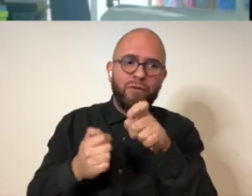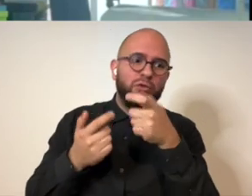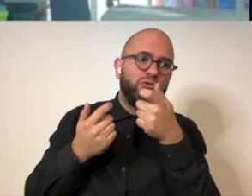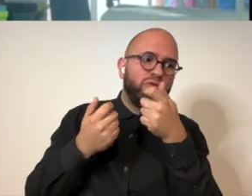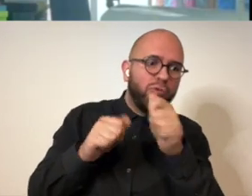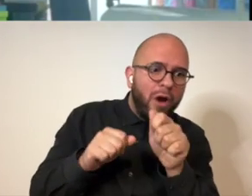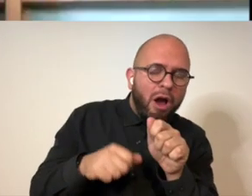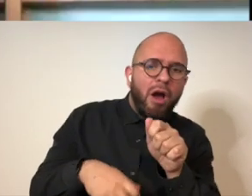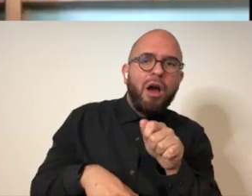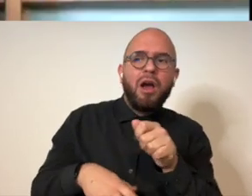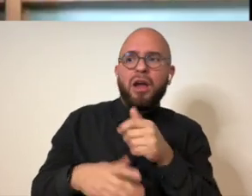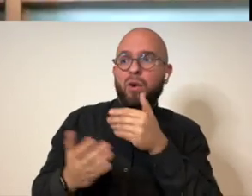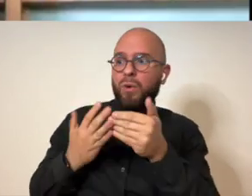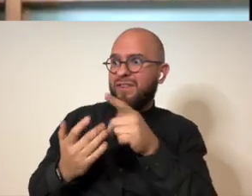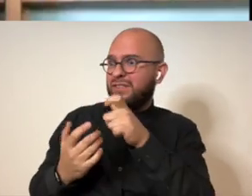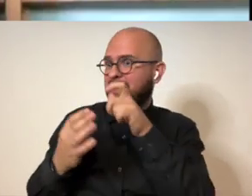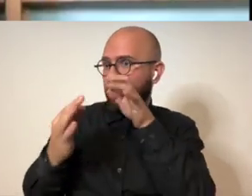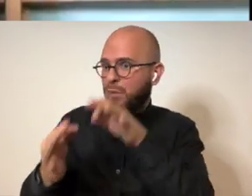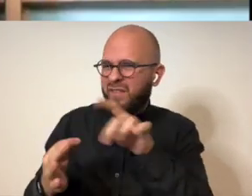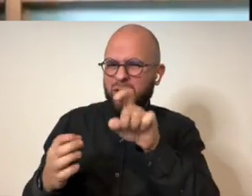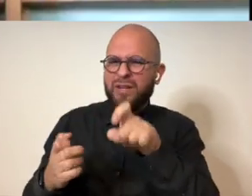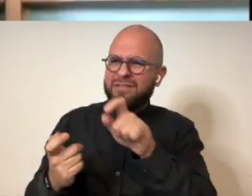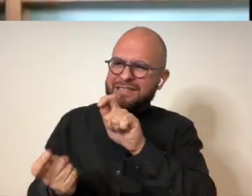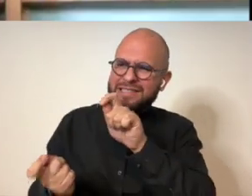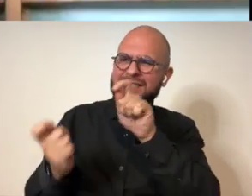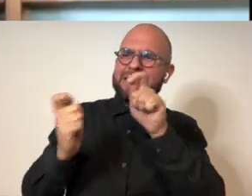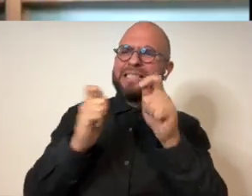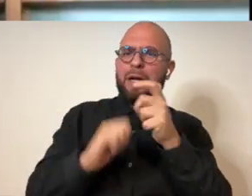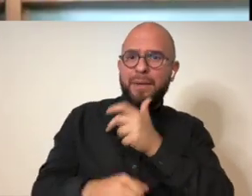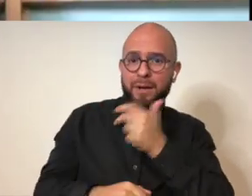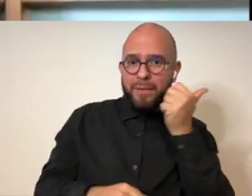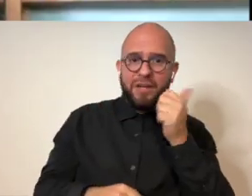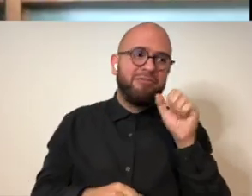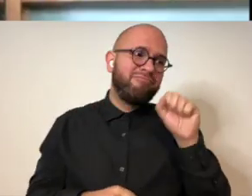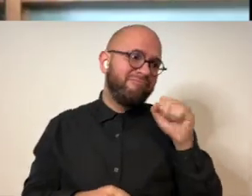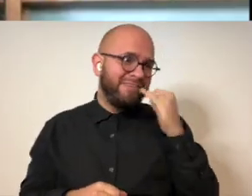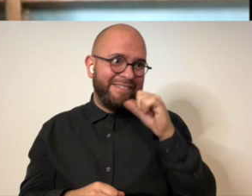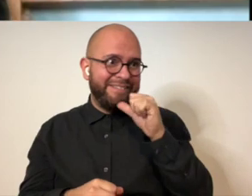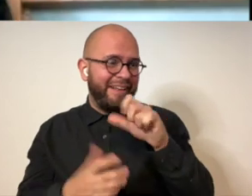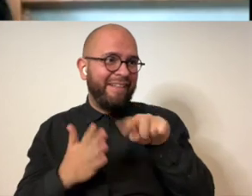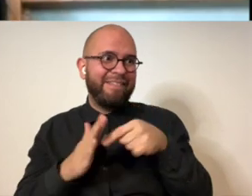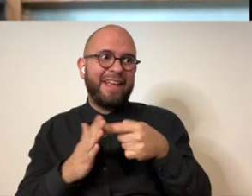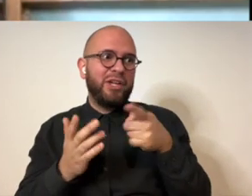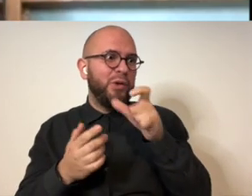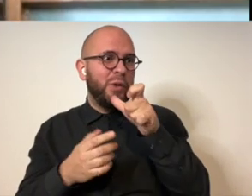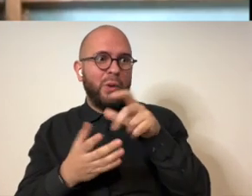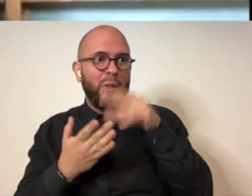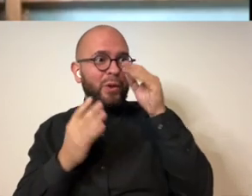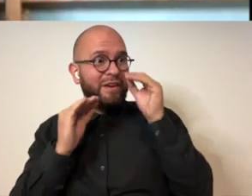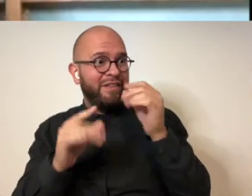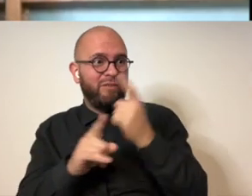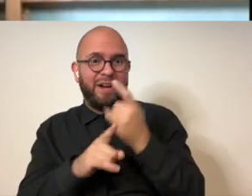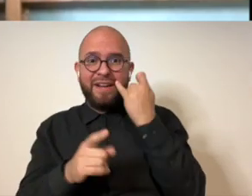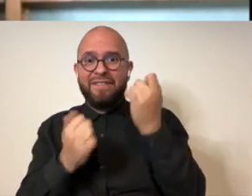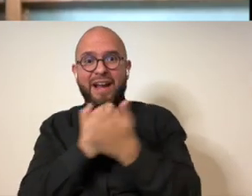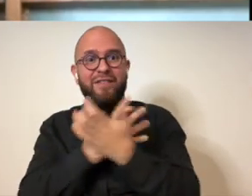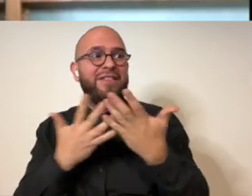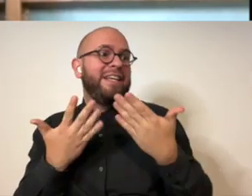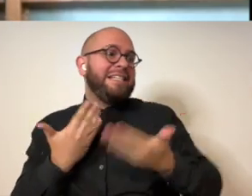get better yeah because otherwise you don't learn anything if it's if it all comes that easy there's not a whole lot of push